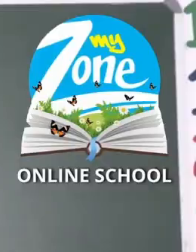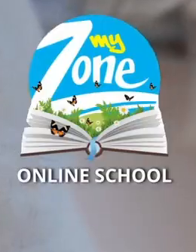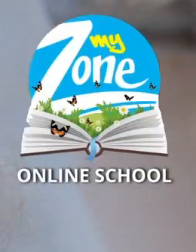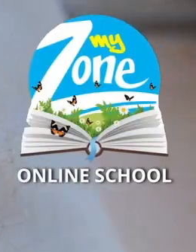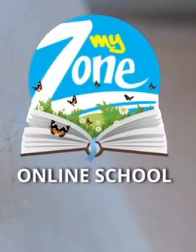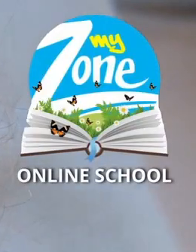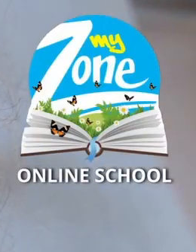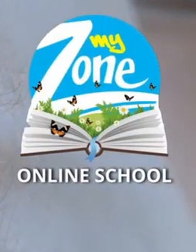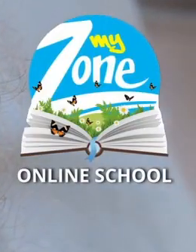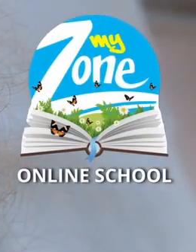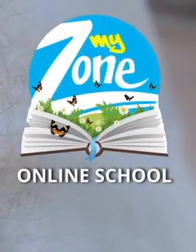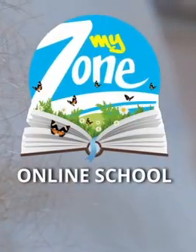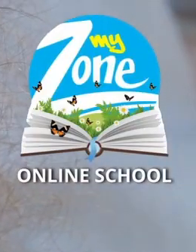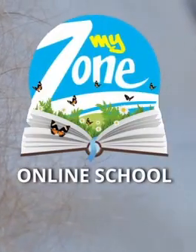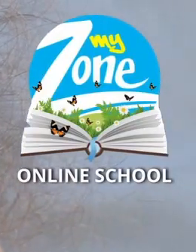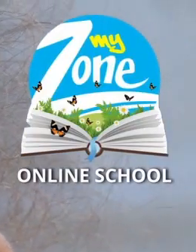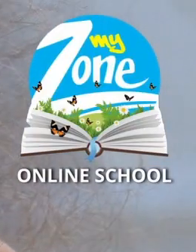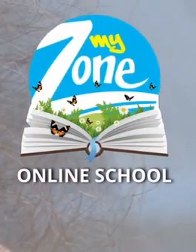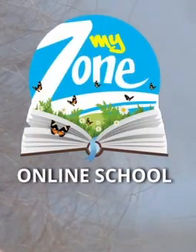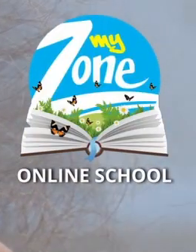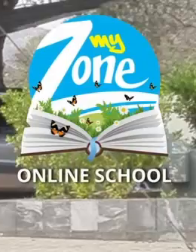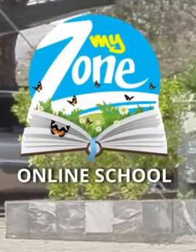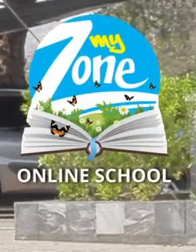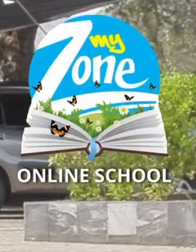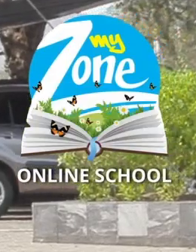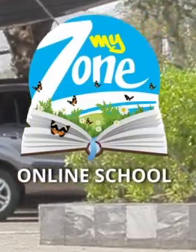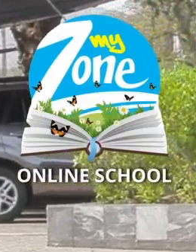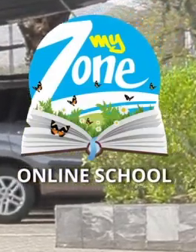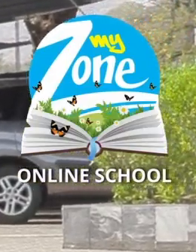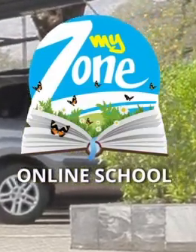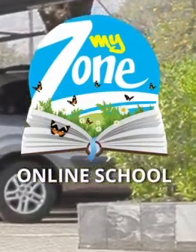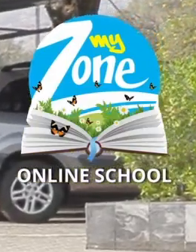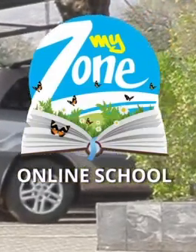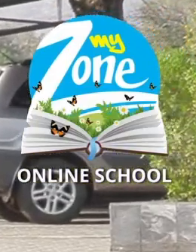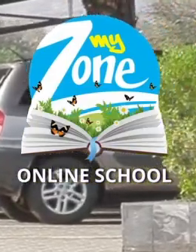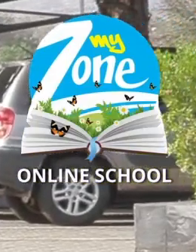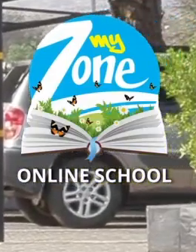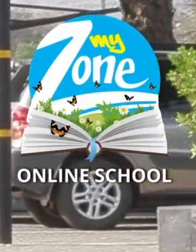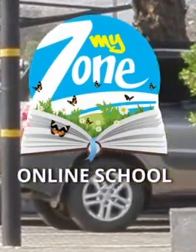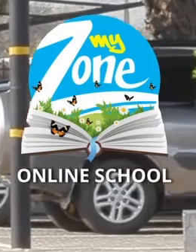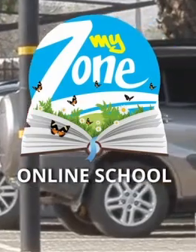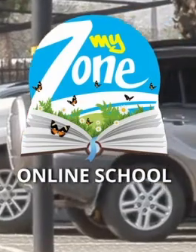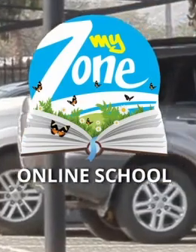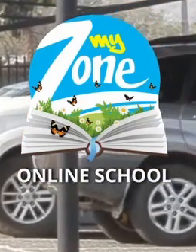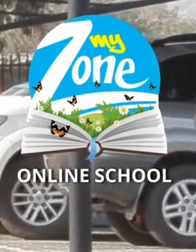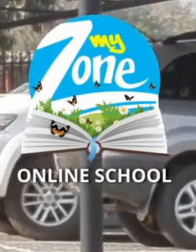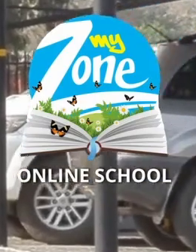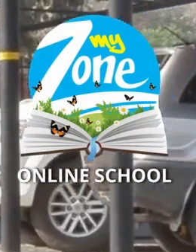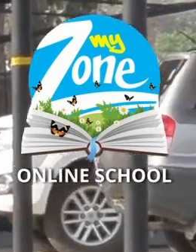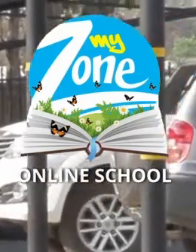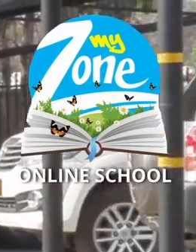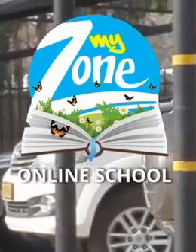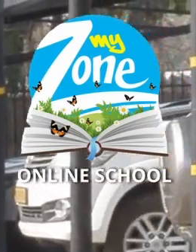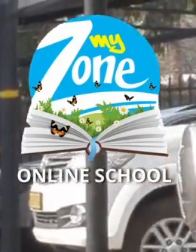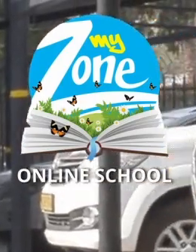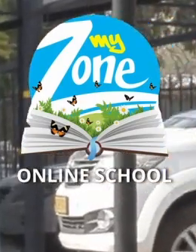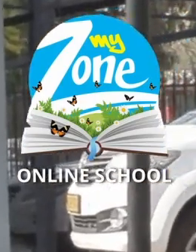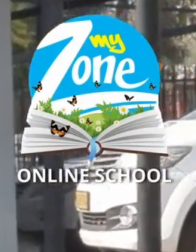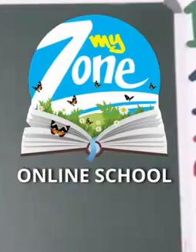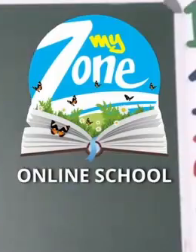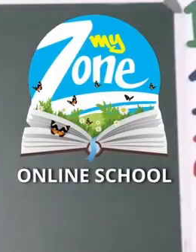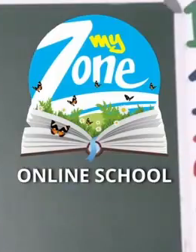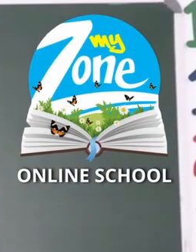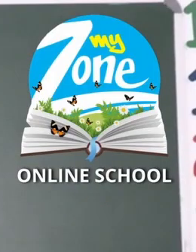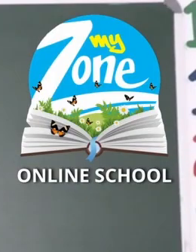hear or see any more cars then you are free to cross the road. Remember